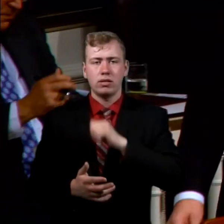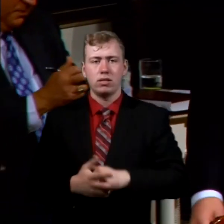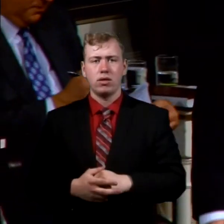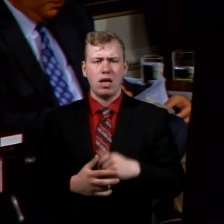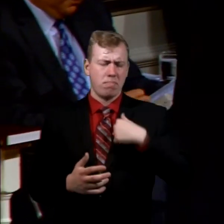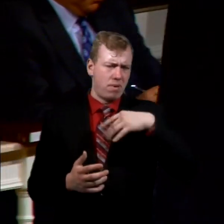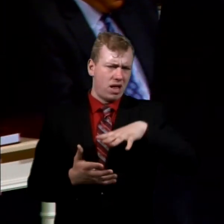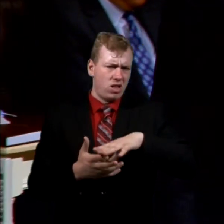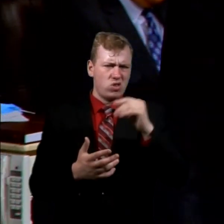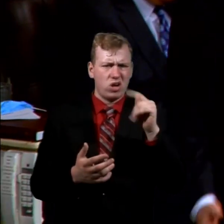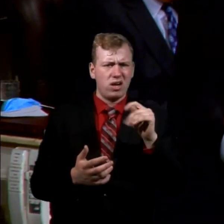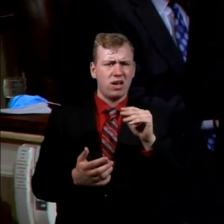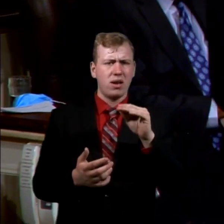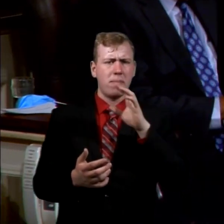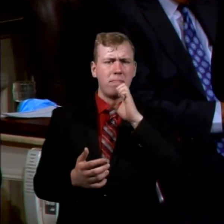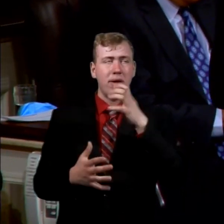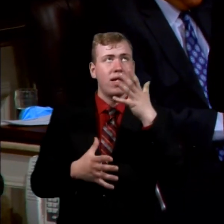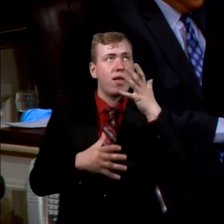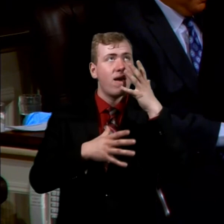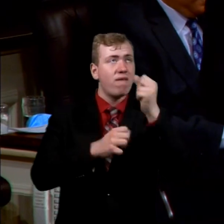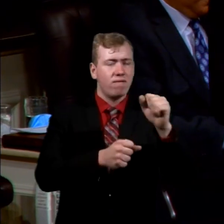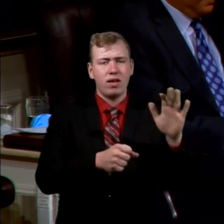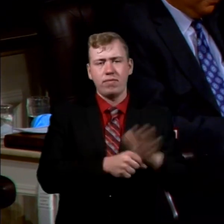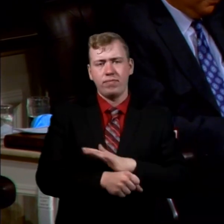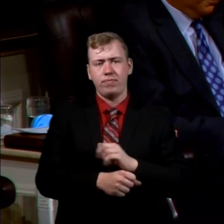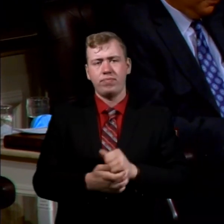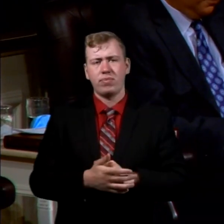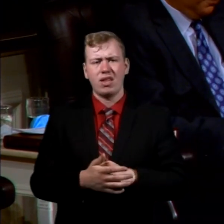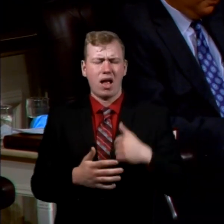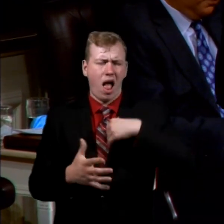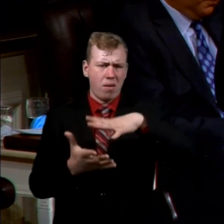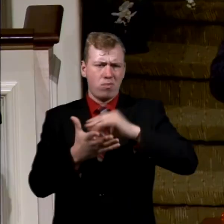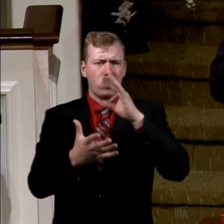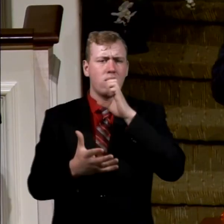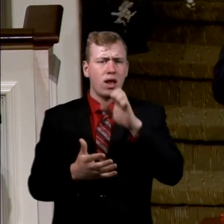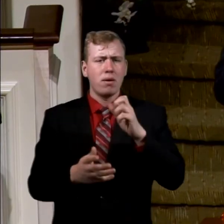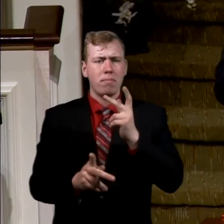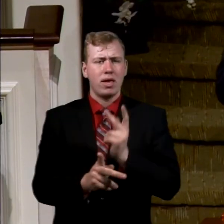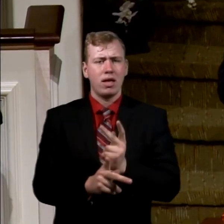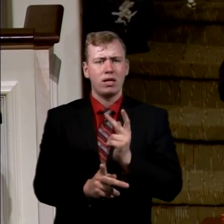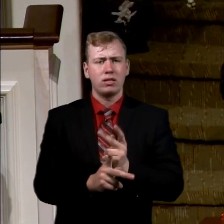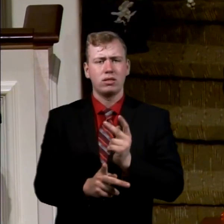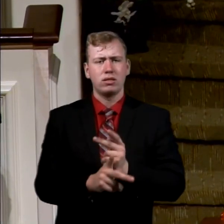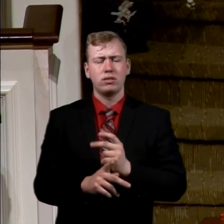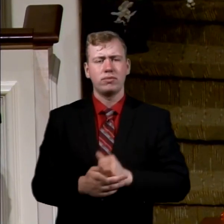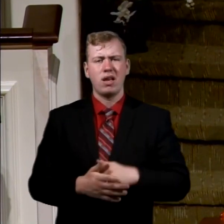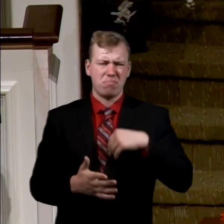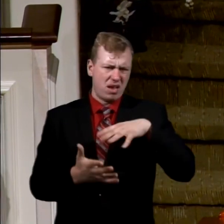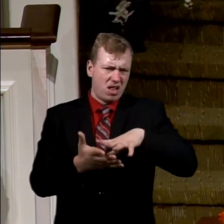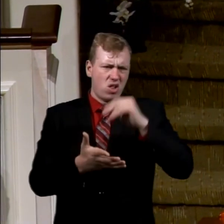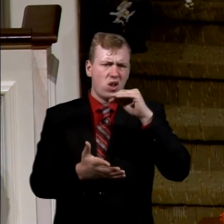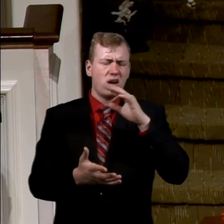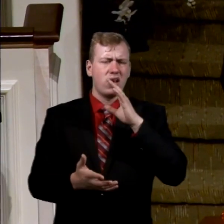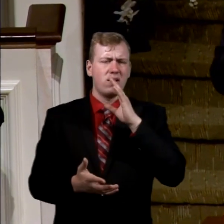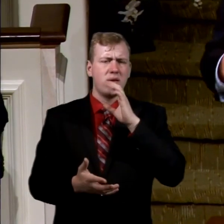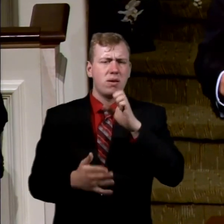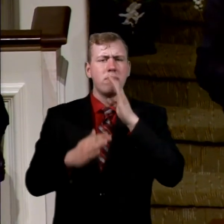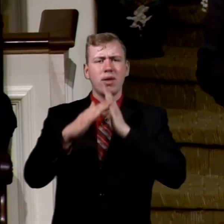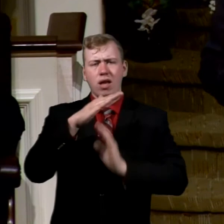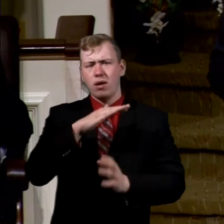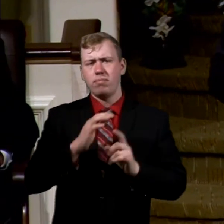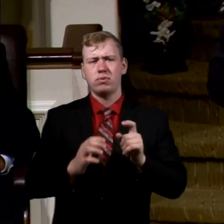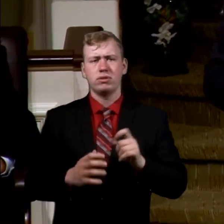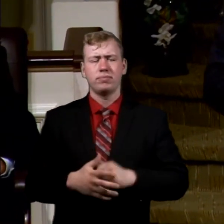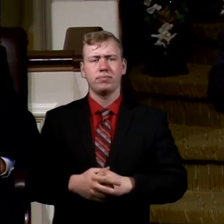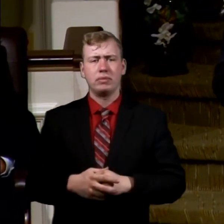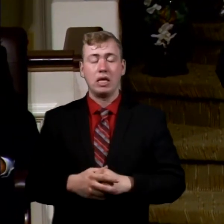Am I learning to be faith-filled? Am I learning to be a shepherd? Am I learning to be humble?